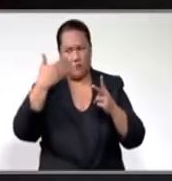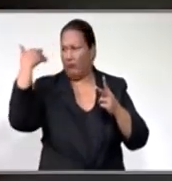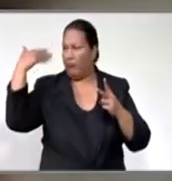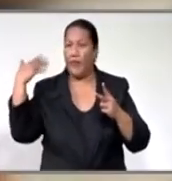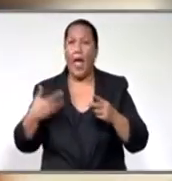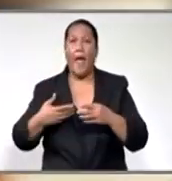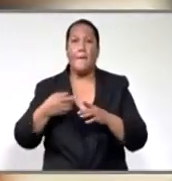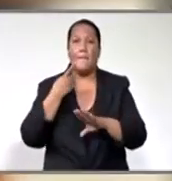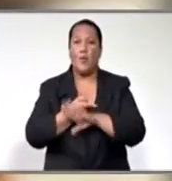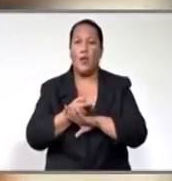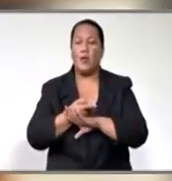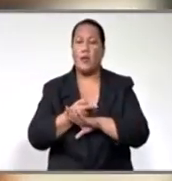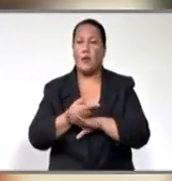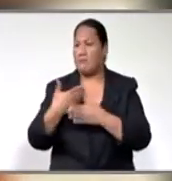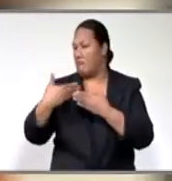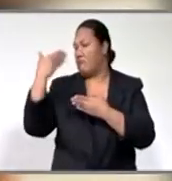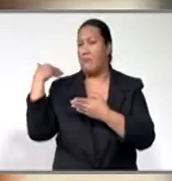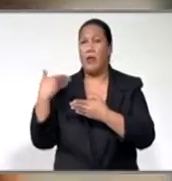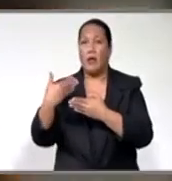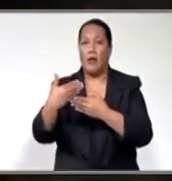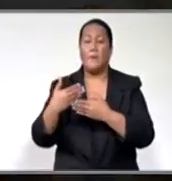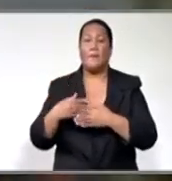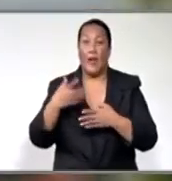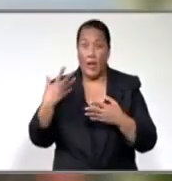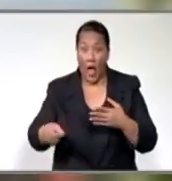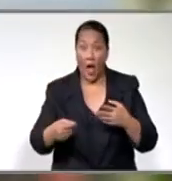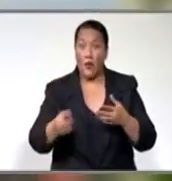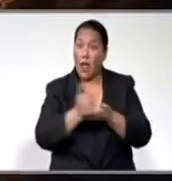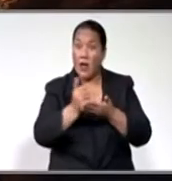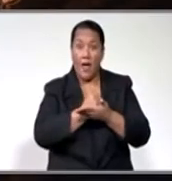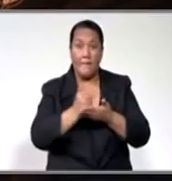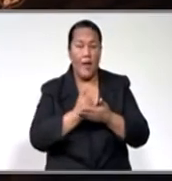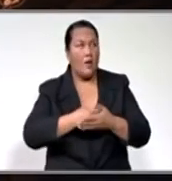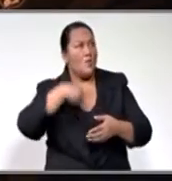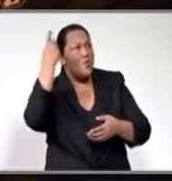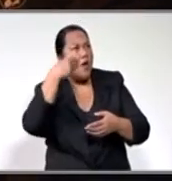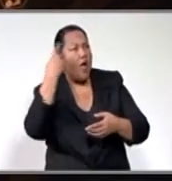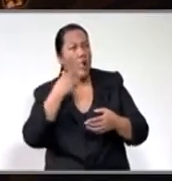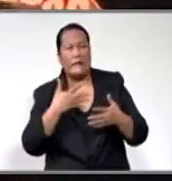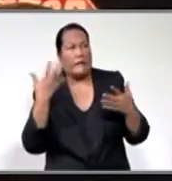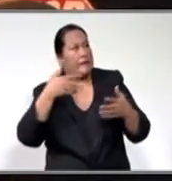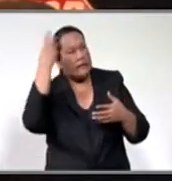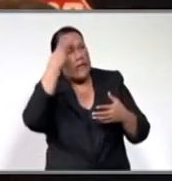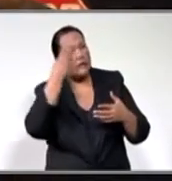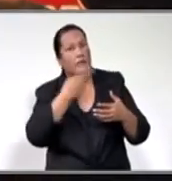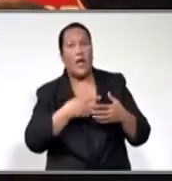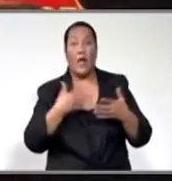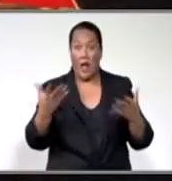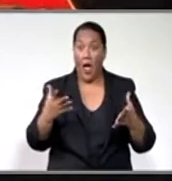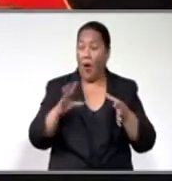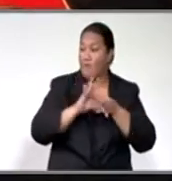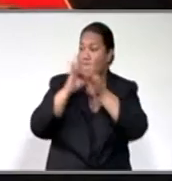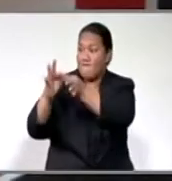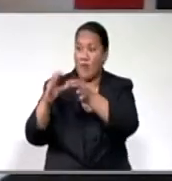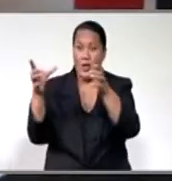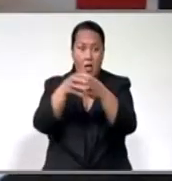Coordinator Shamima Ali says the figures are alarming and the center is working with authorities to assist